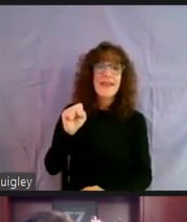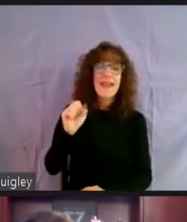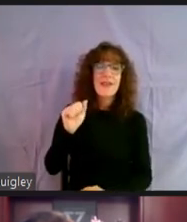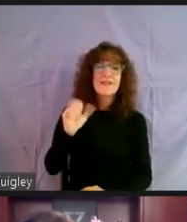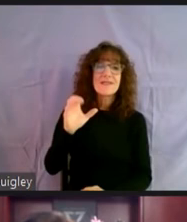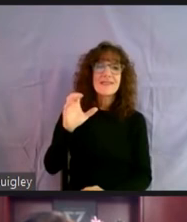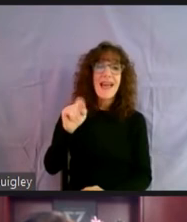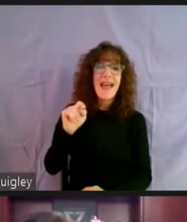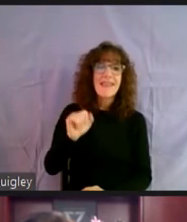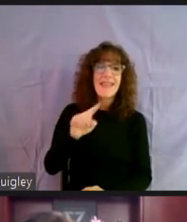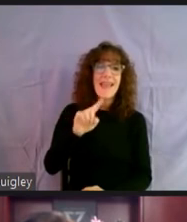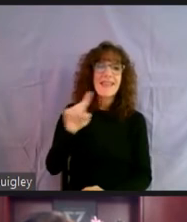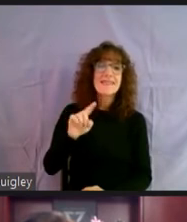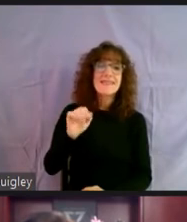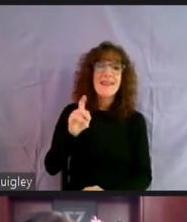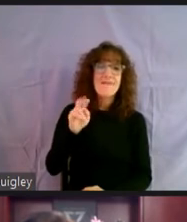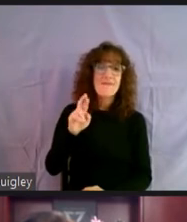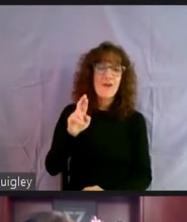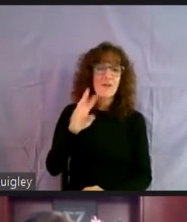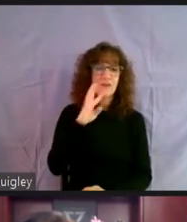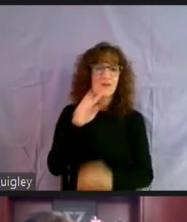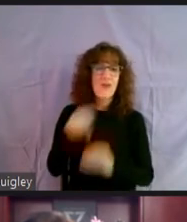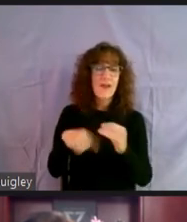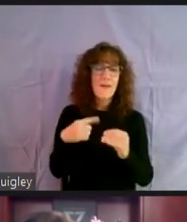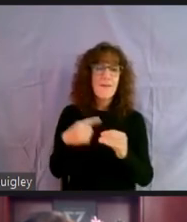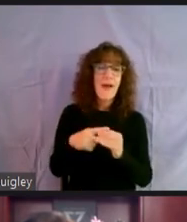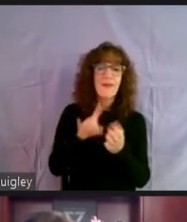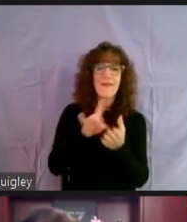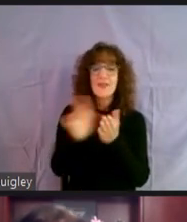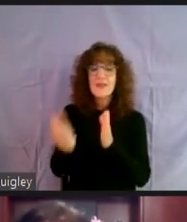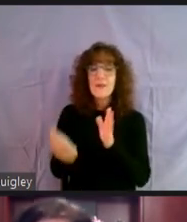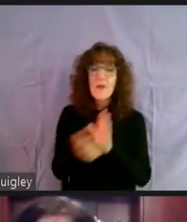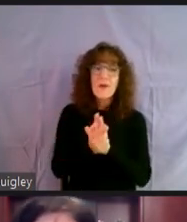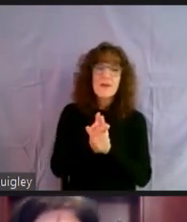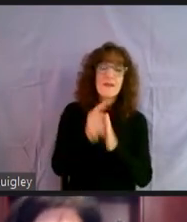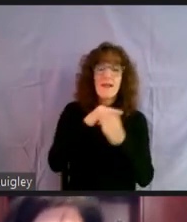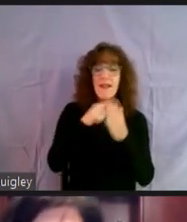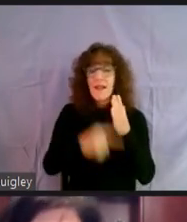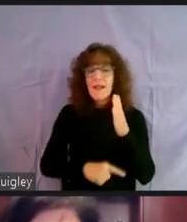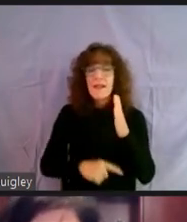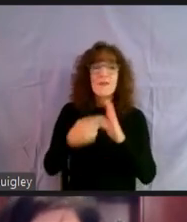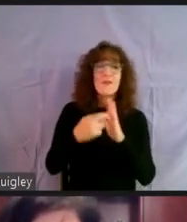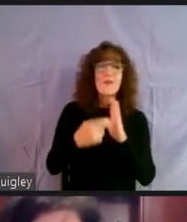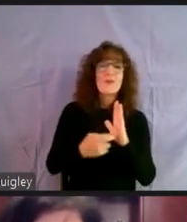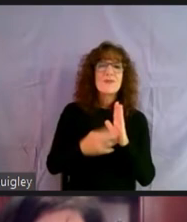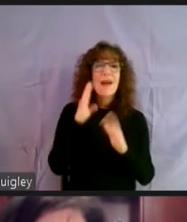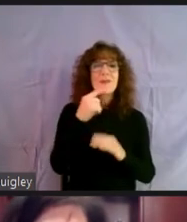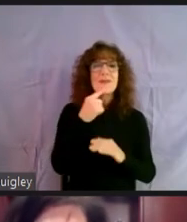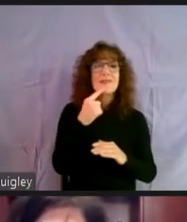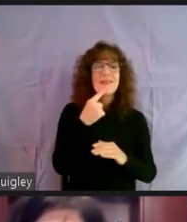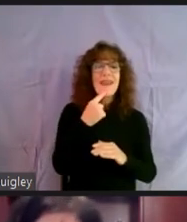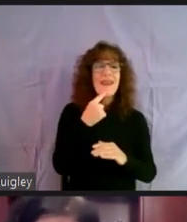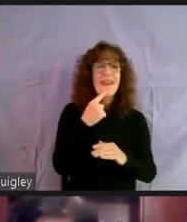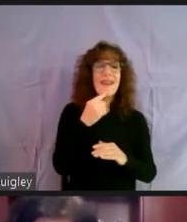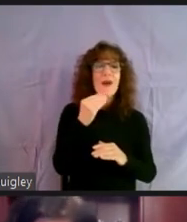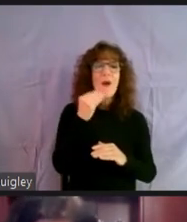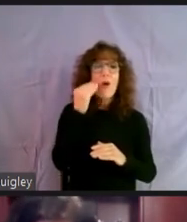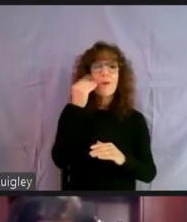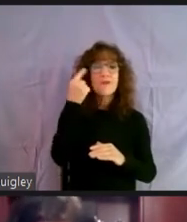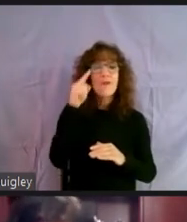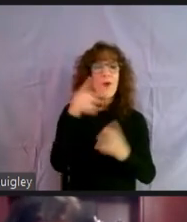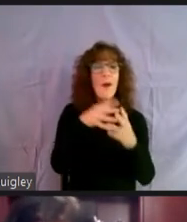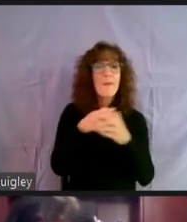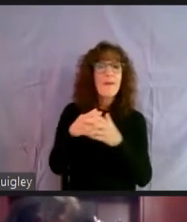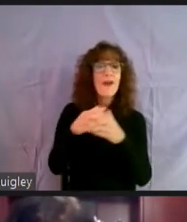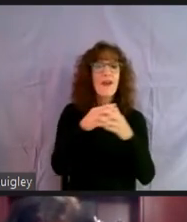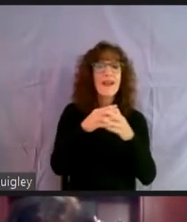about in the, you know, eviction moratorium and all those rules and regulations. Um, you know, I will say that homes for America is voluntarily